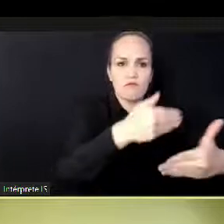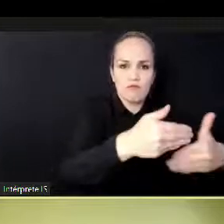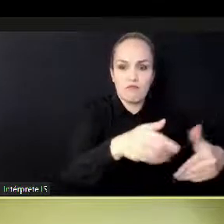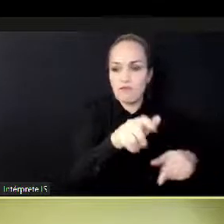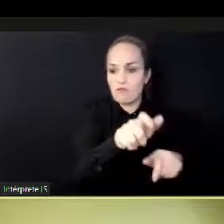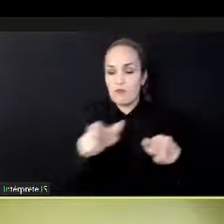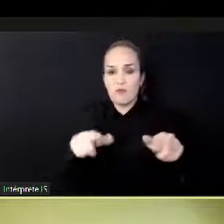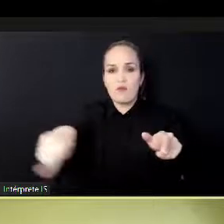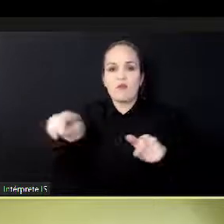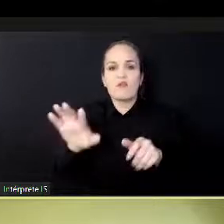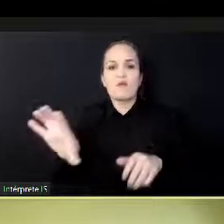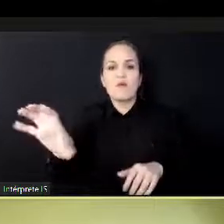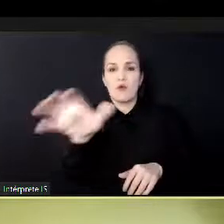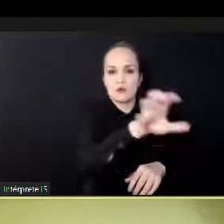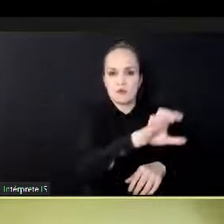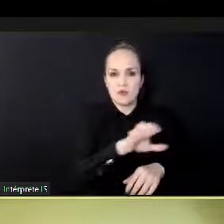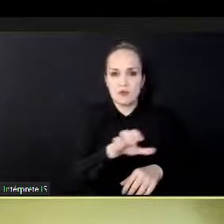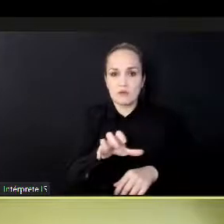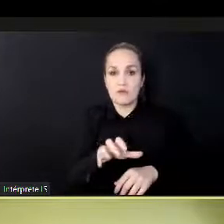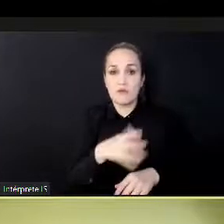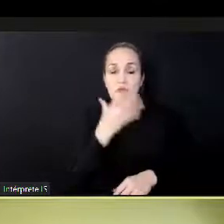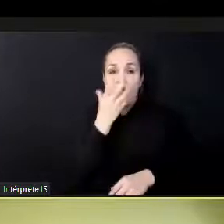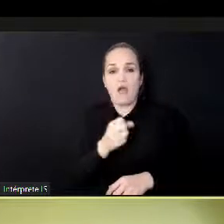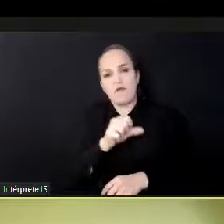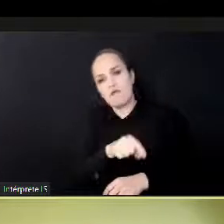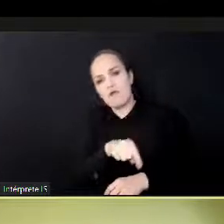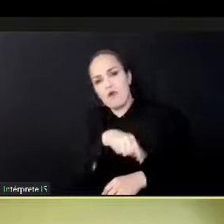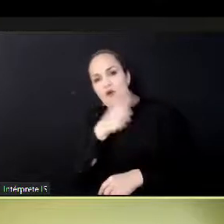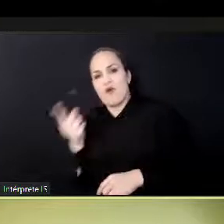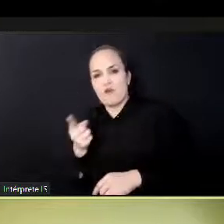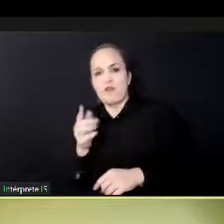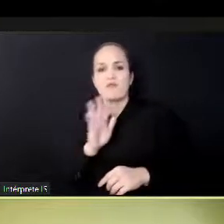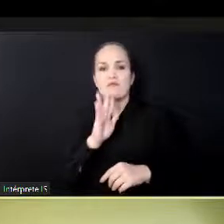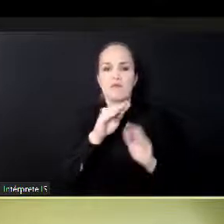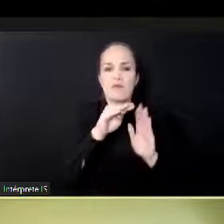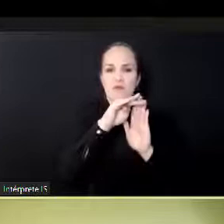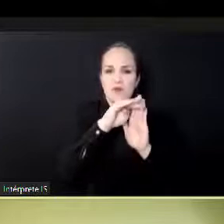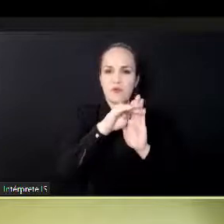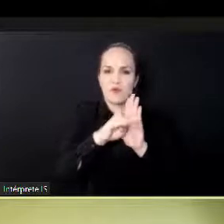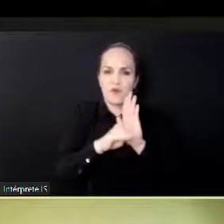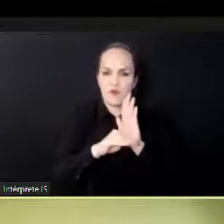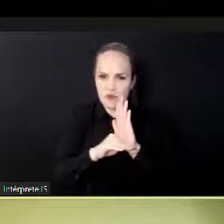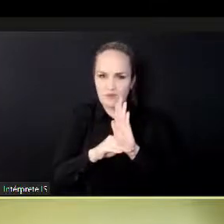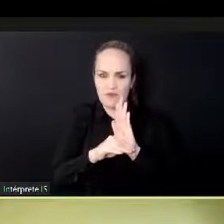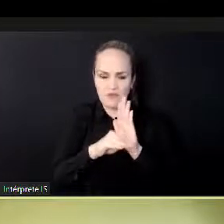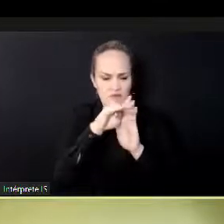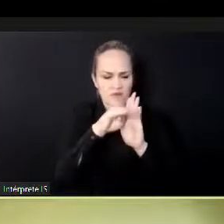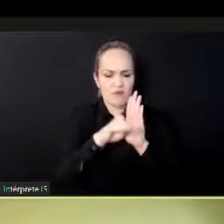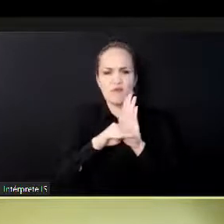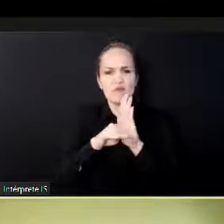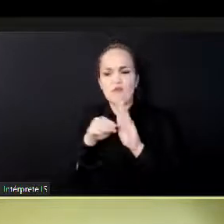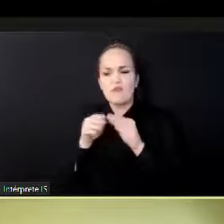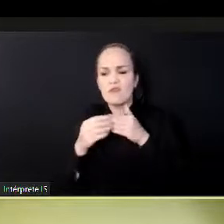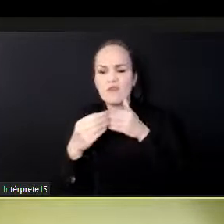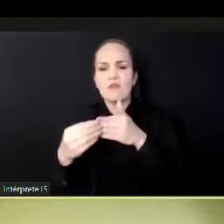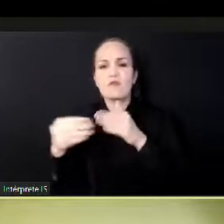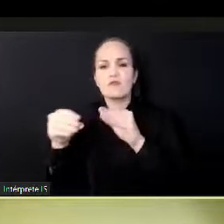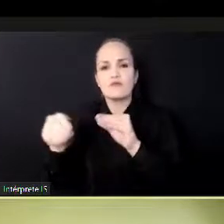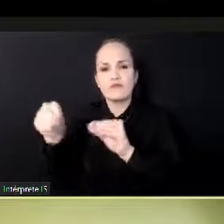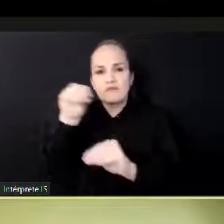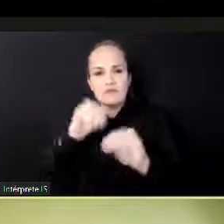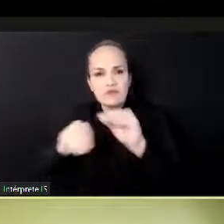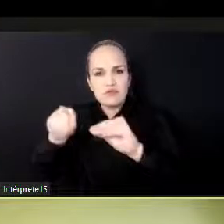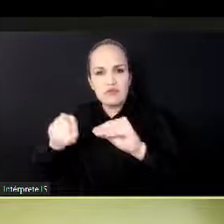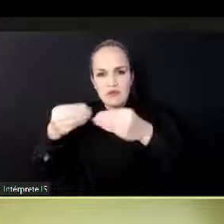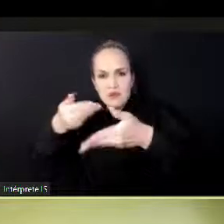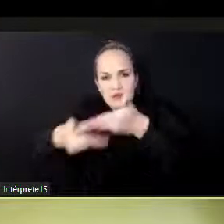for patents and industrial, um, designs and utility models. We also have the Banju protocol for